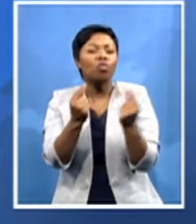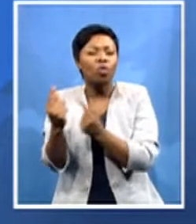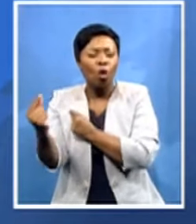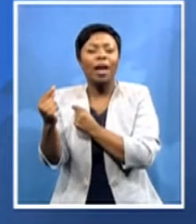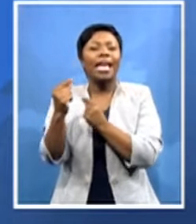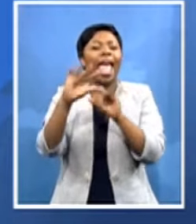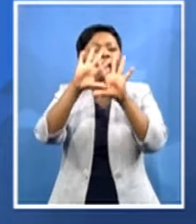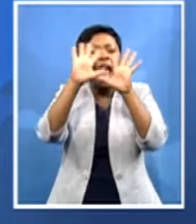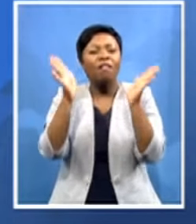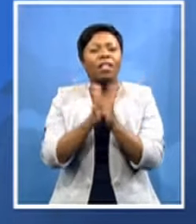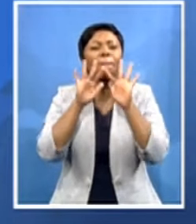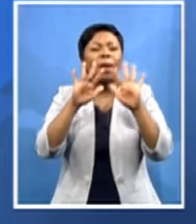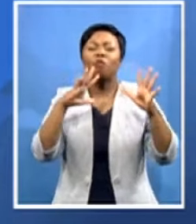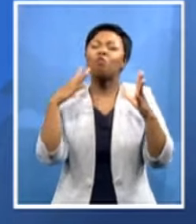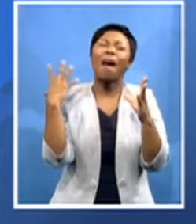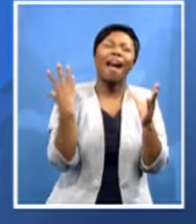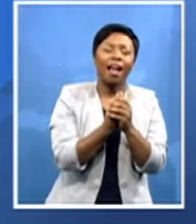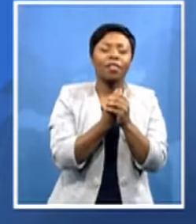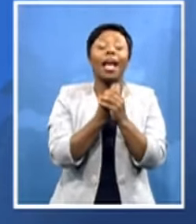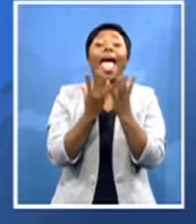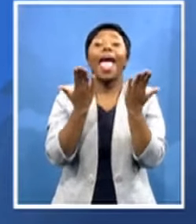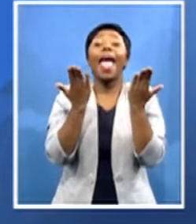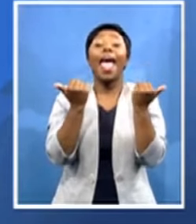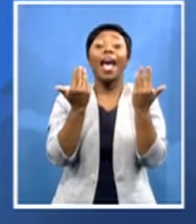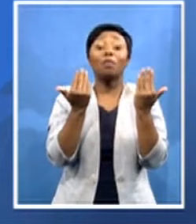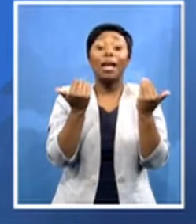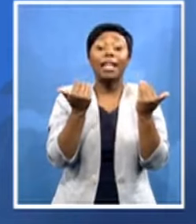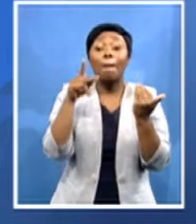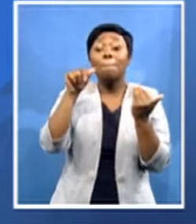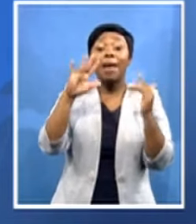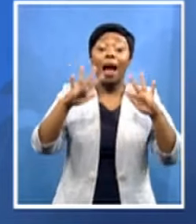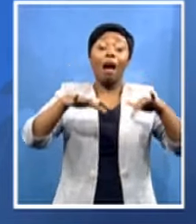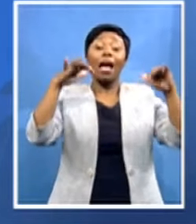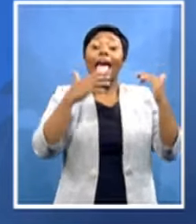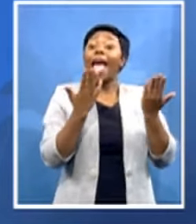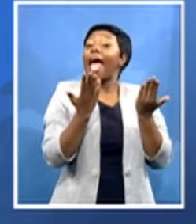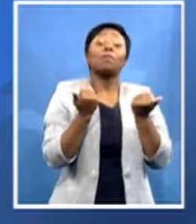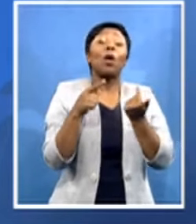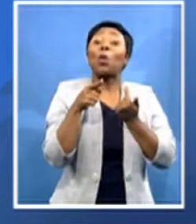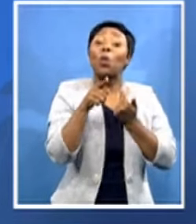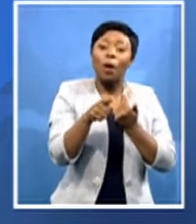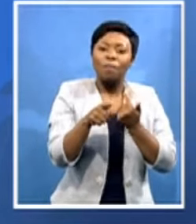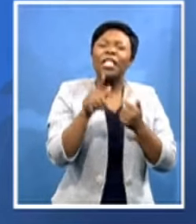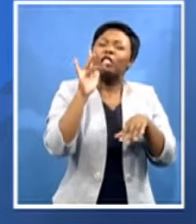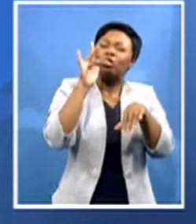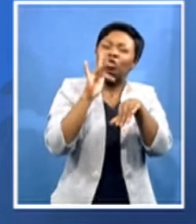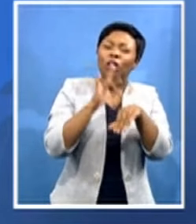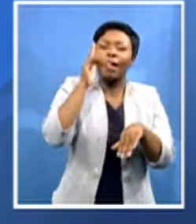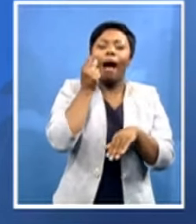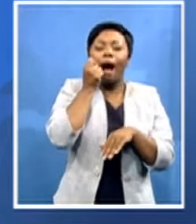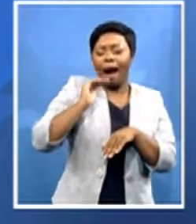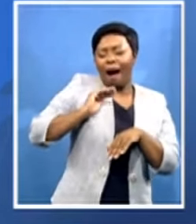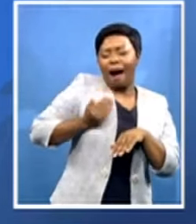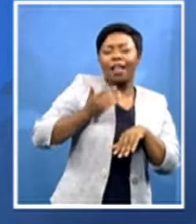is expected of a pan-african parliament being very gender sensitive well i would not have done it if i don't mention